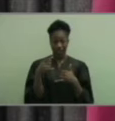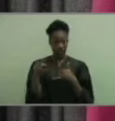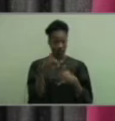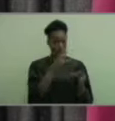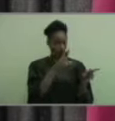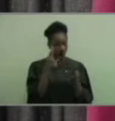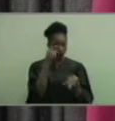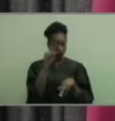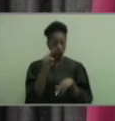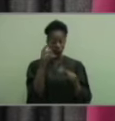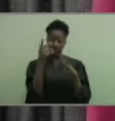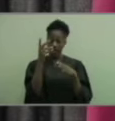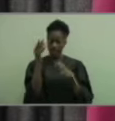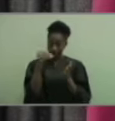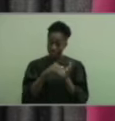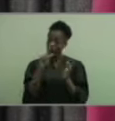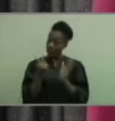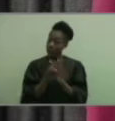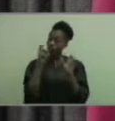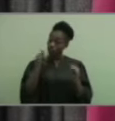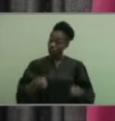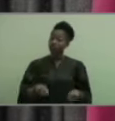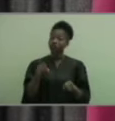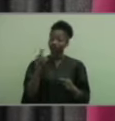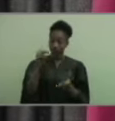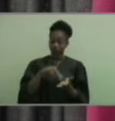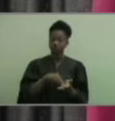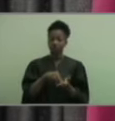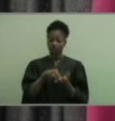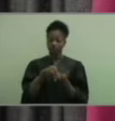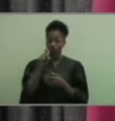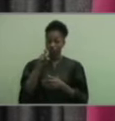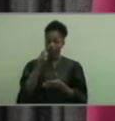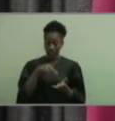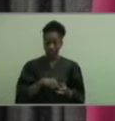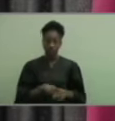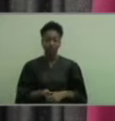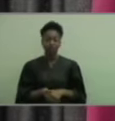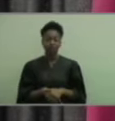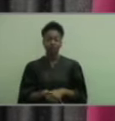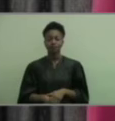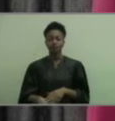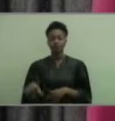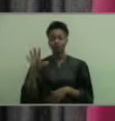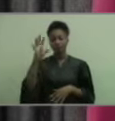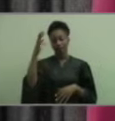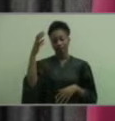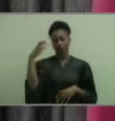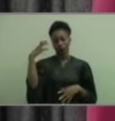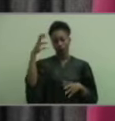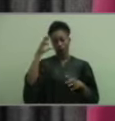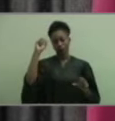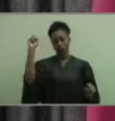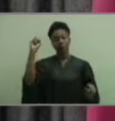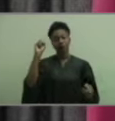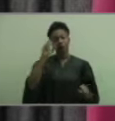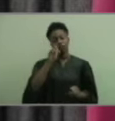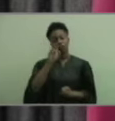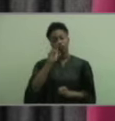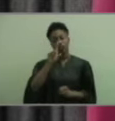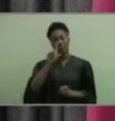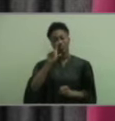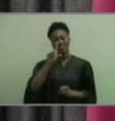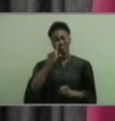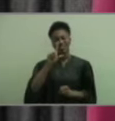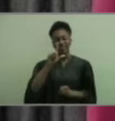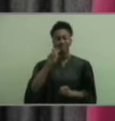for. Again, graduates, you should be standing at this time. Superintendent Dr. Lavette, Board of Education President